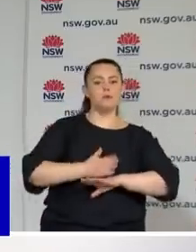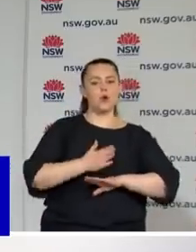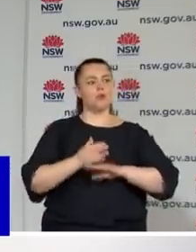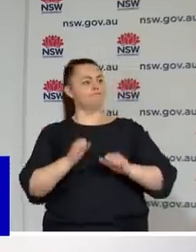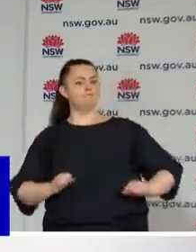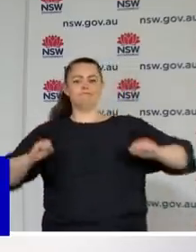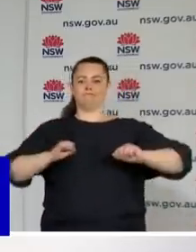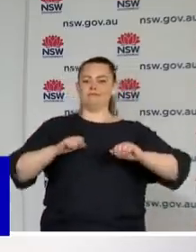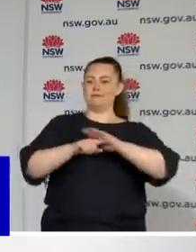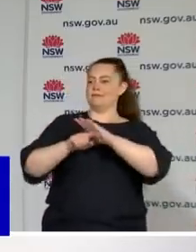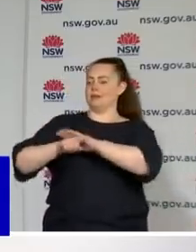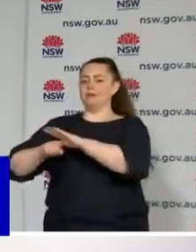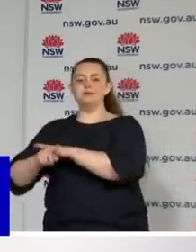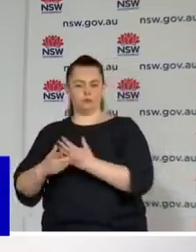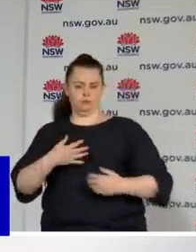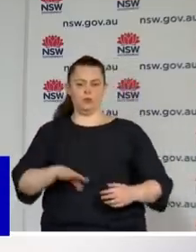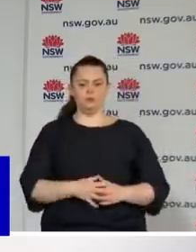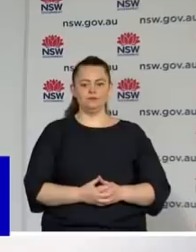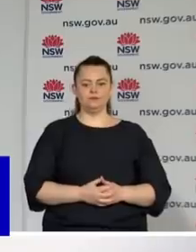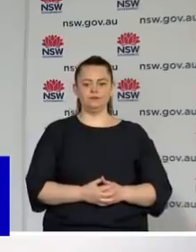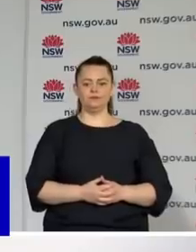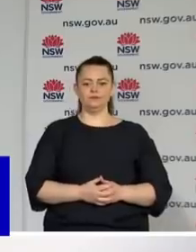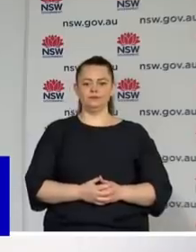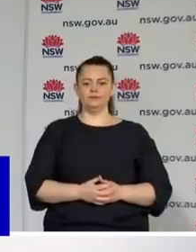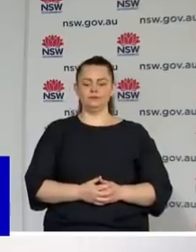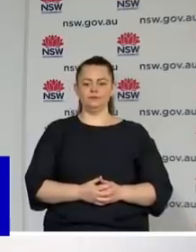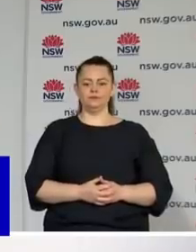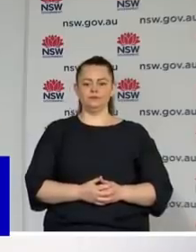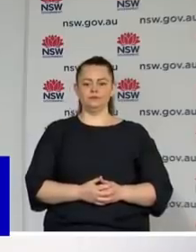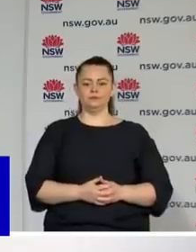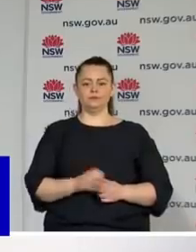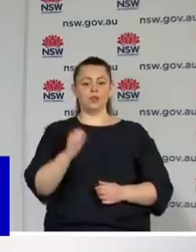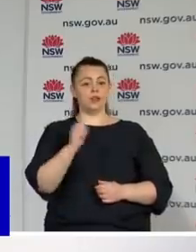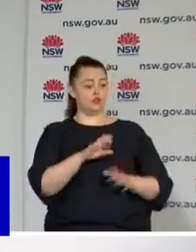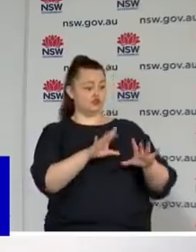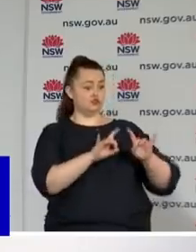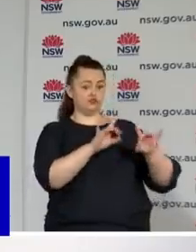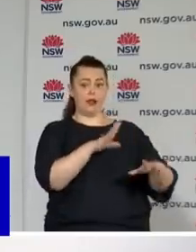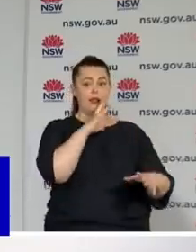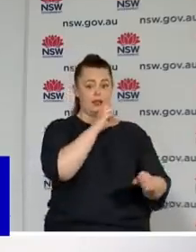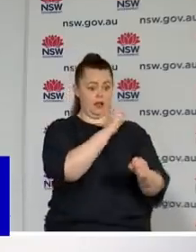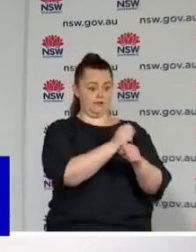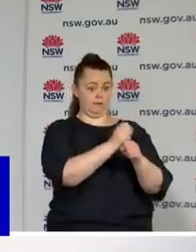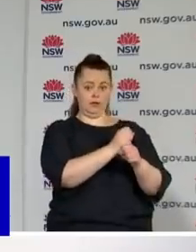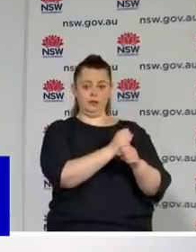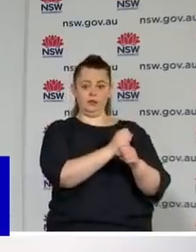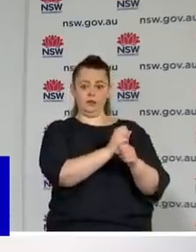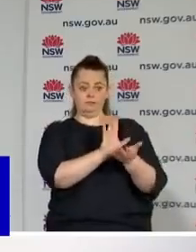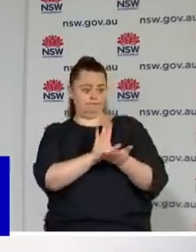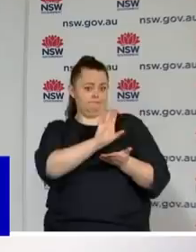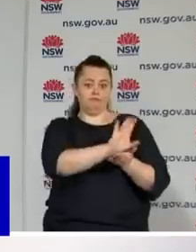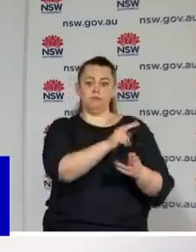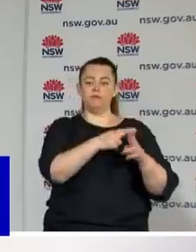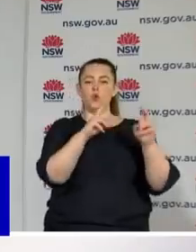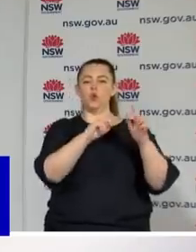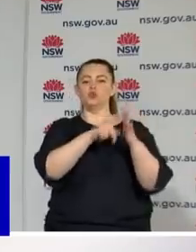the New South Wales government is pleased to announce that whilst we are tapering down with the federal government, the support package for JobSaver from